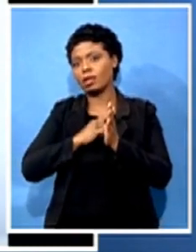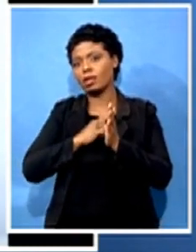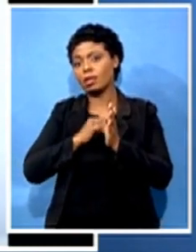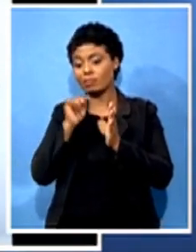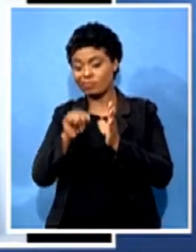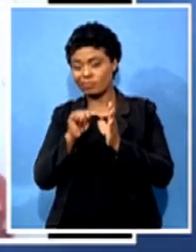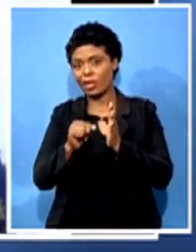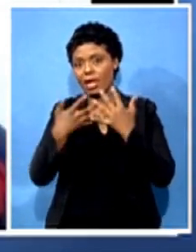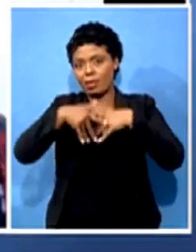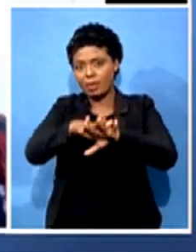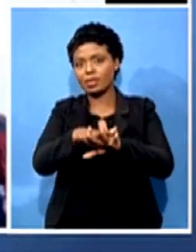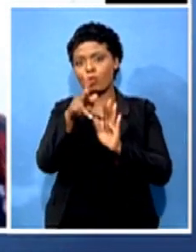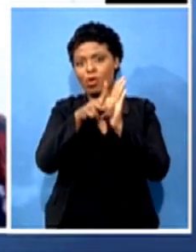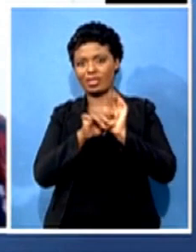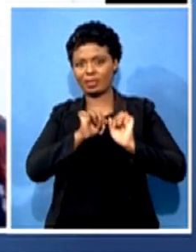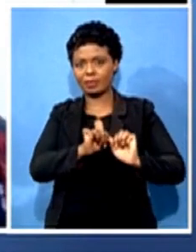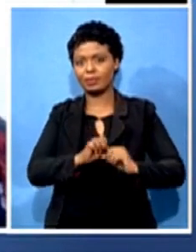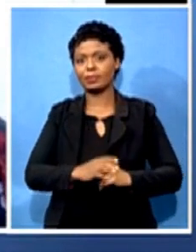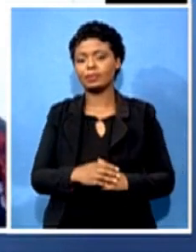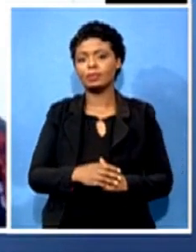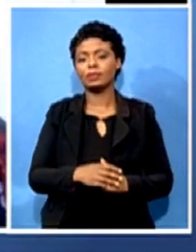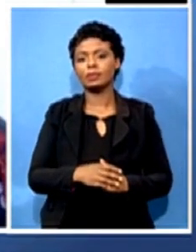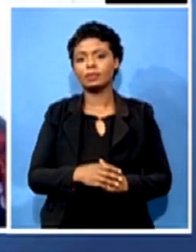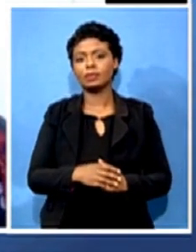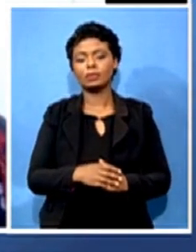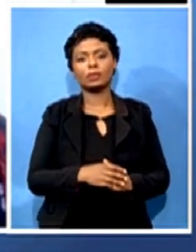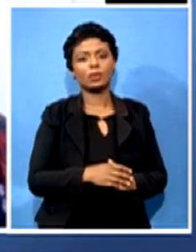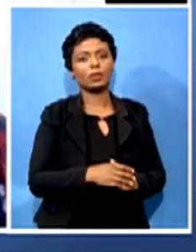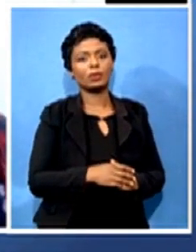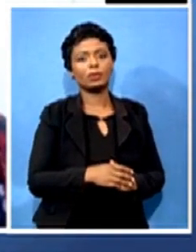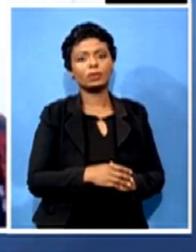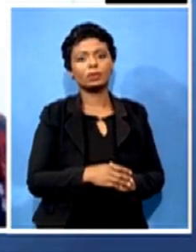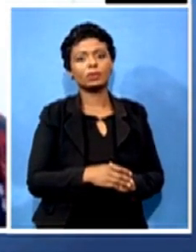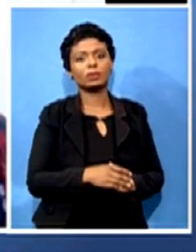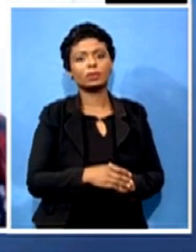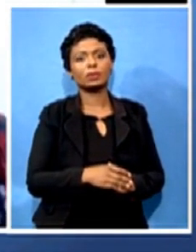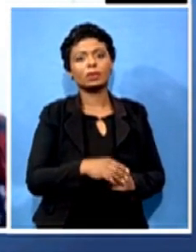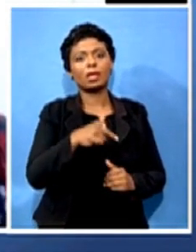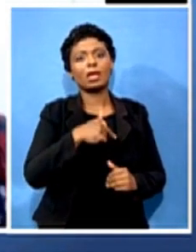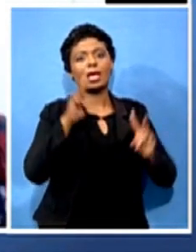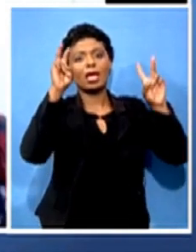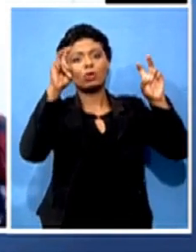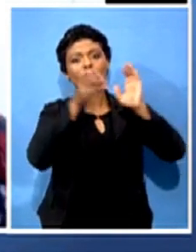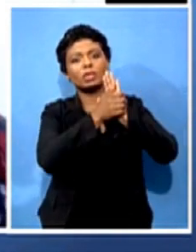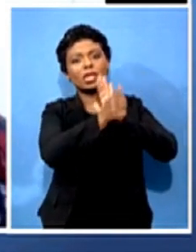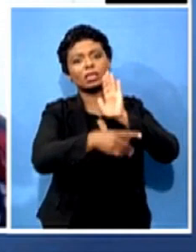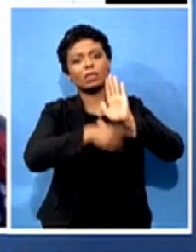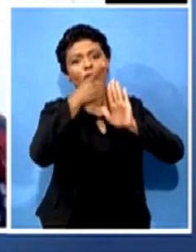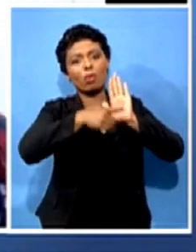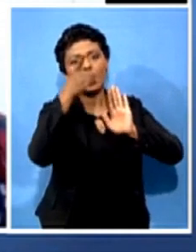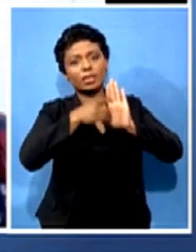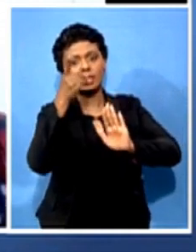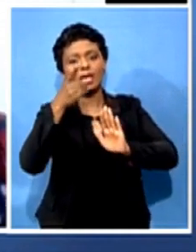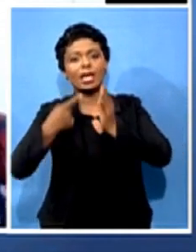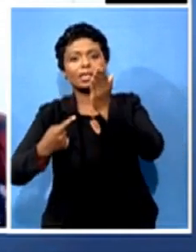Right. I just wanted to jump on the issue of skills development, as well as technology transfer. Through your